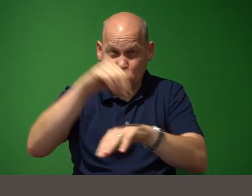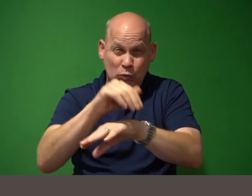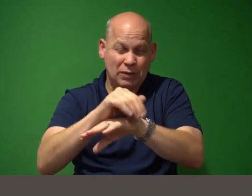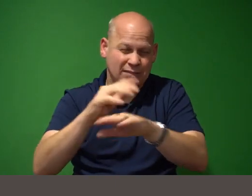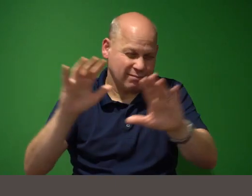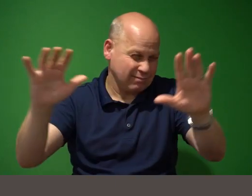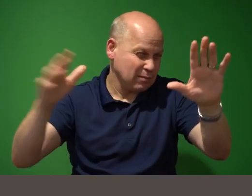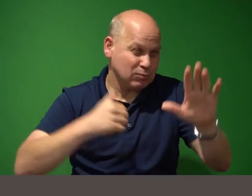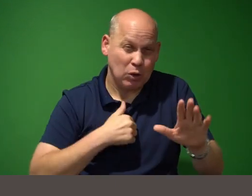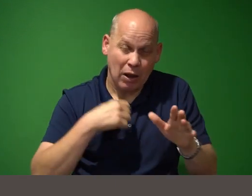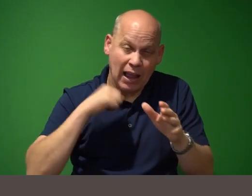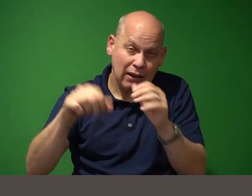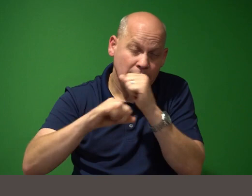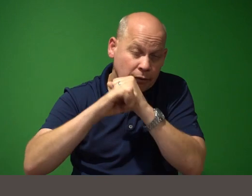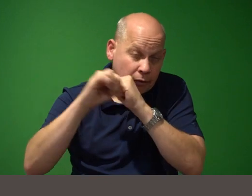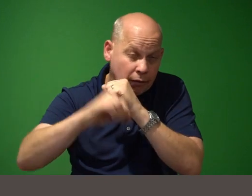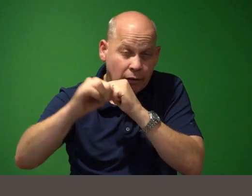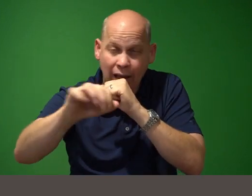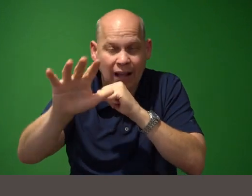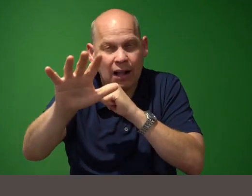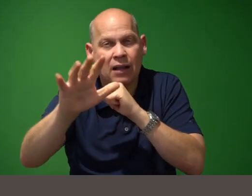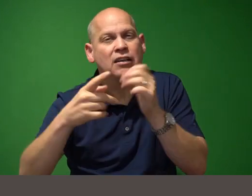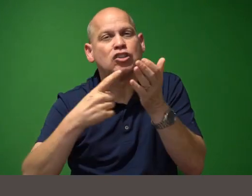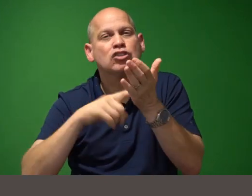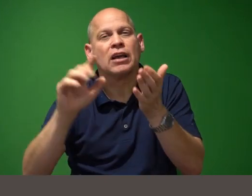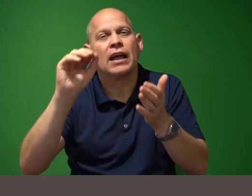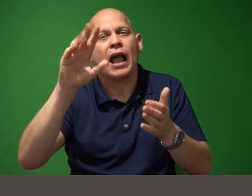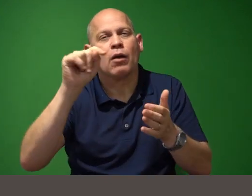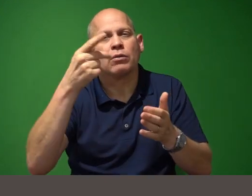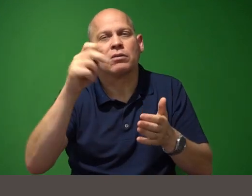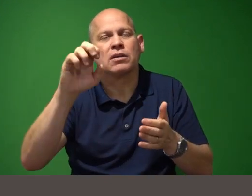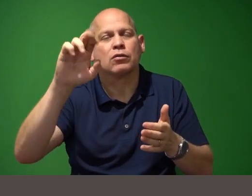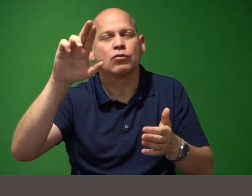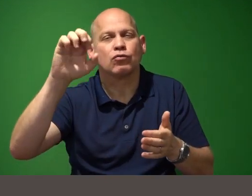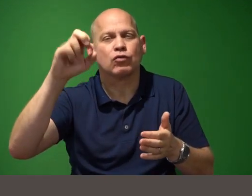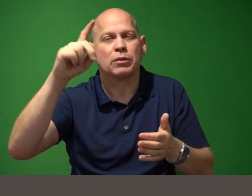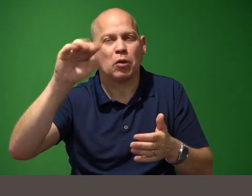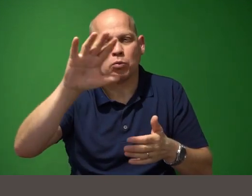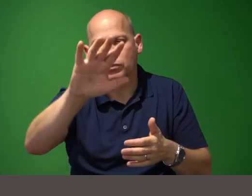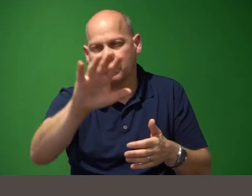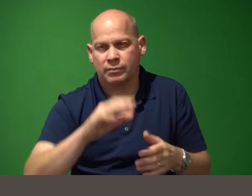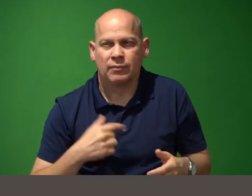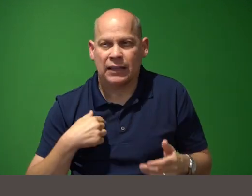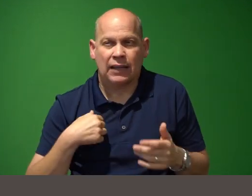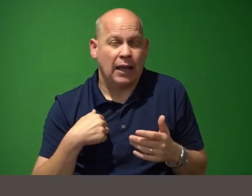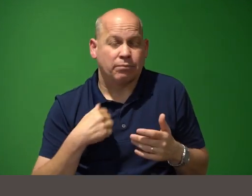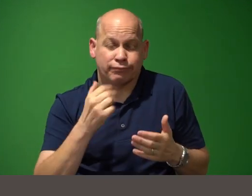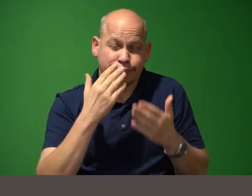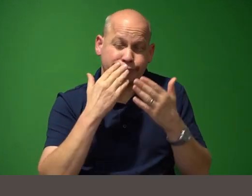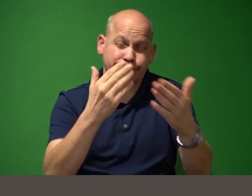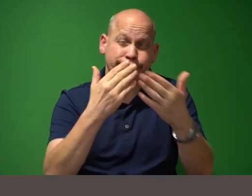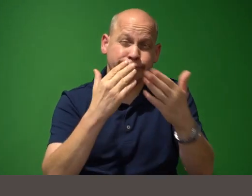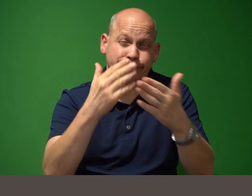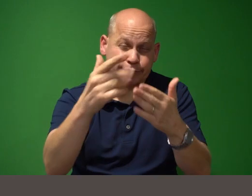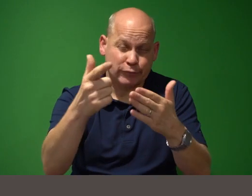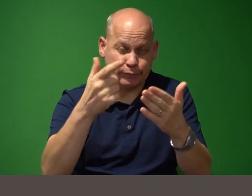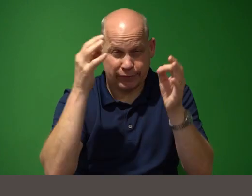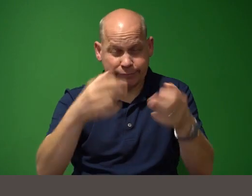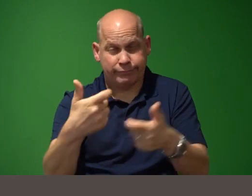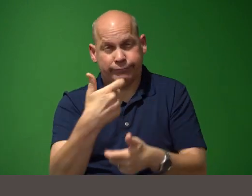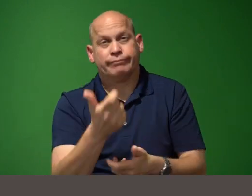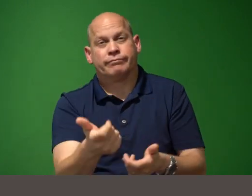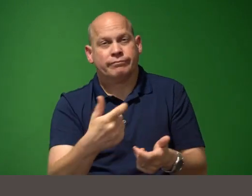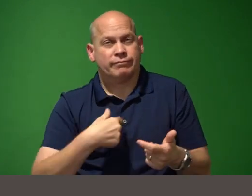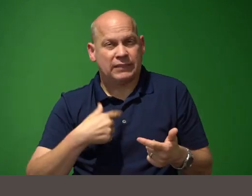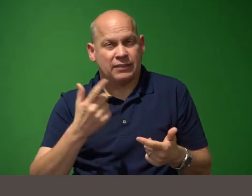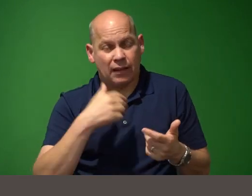this but do check out the repo uh i'm again so thankful that you tuned in and i hope you enjoy the rest of pygotham